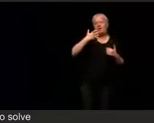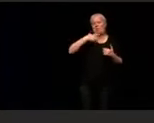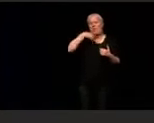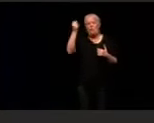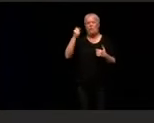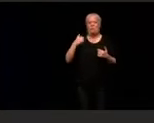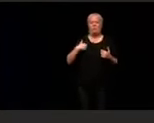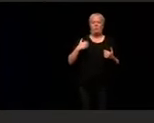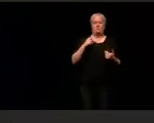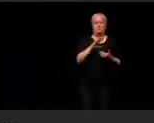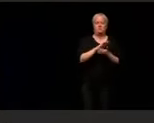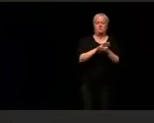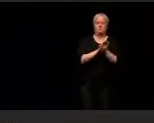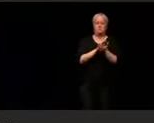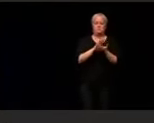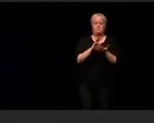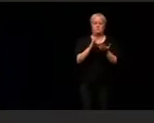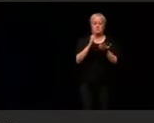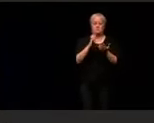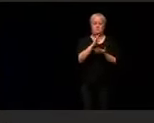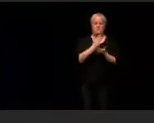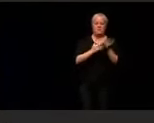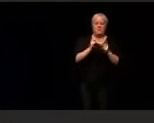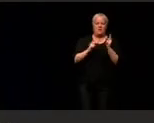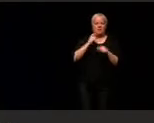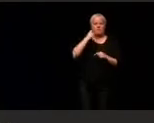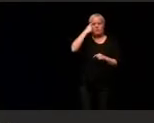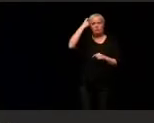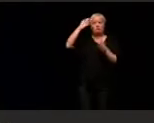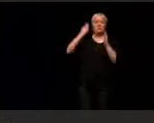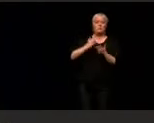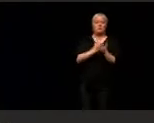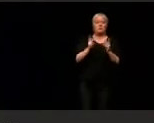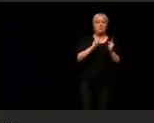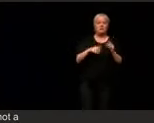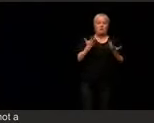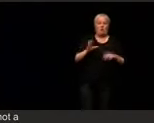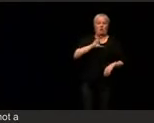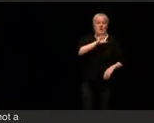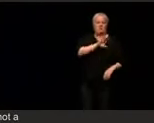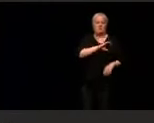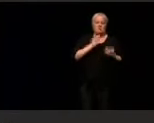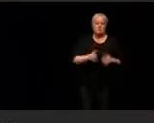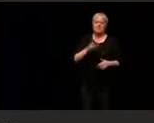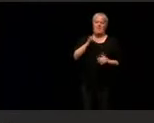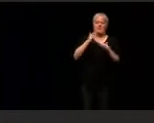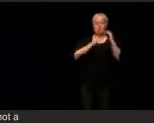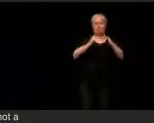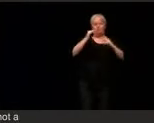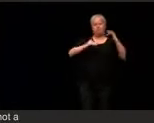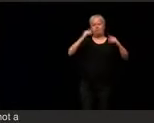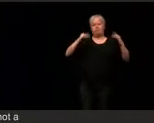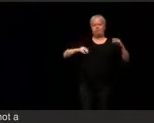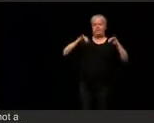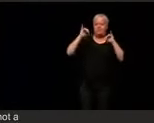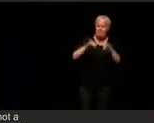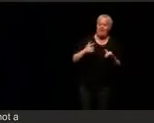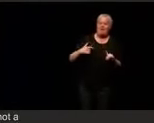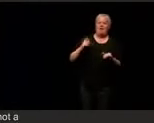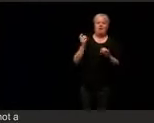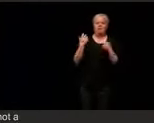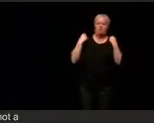dreamers. Out of many, we are one. That's what makes us a great state and a great nation and no matter what